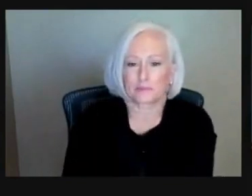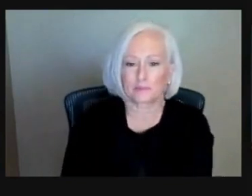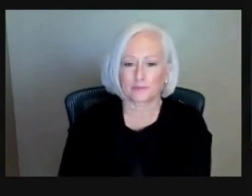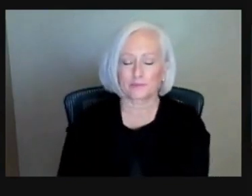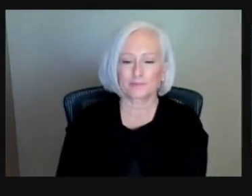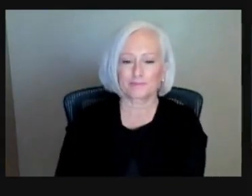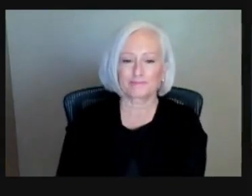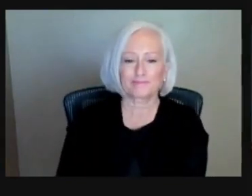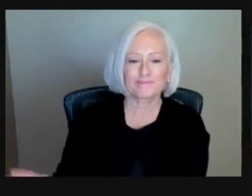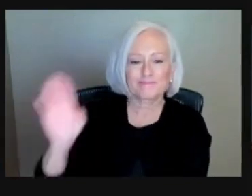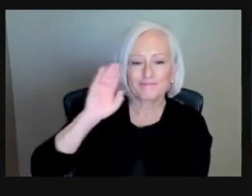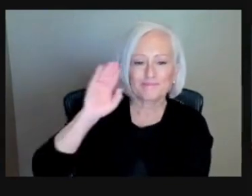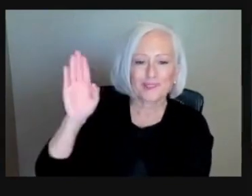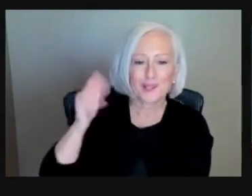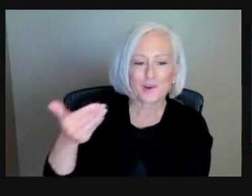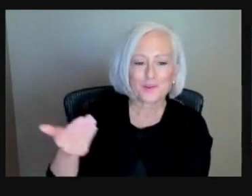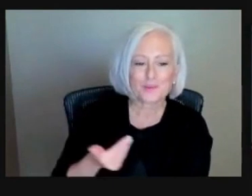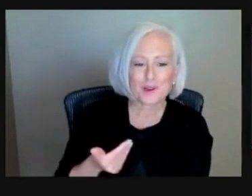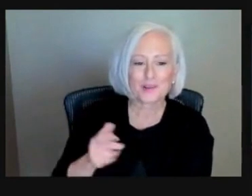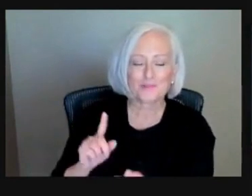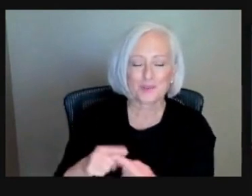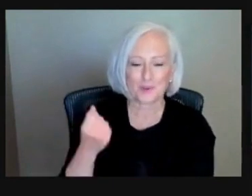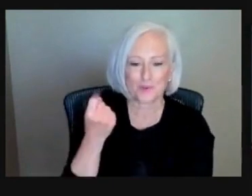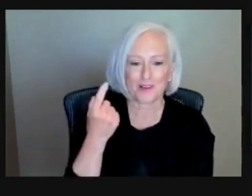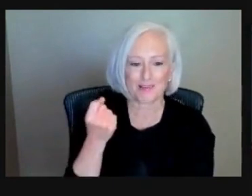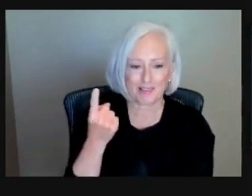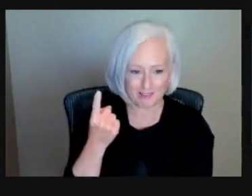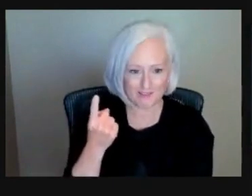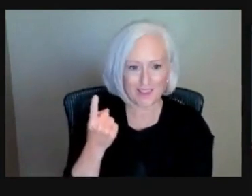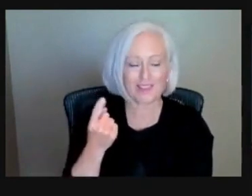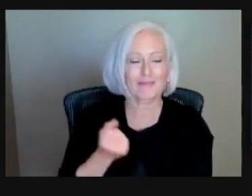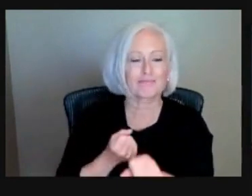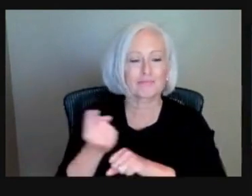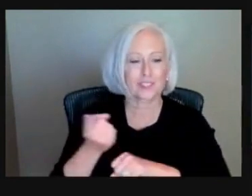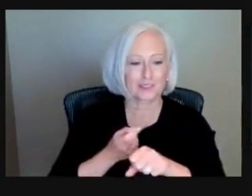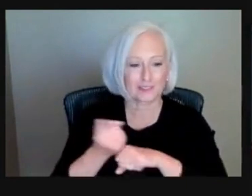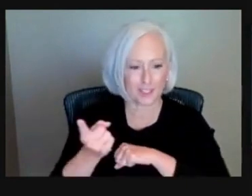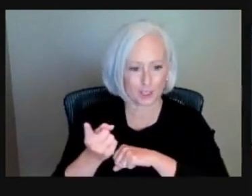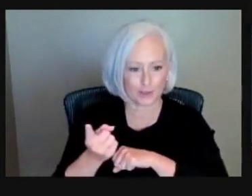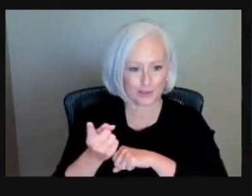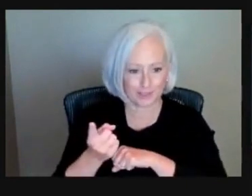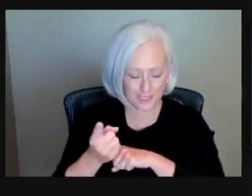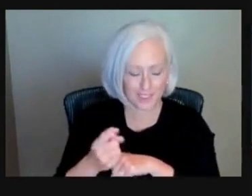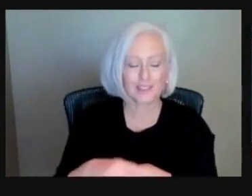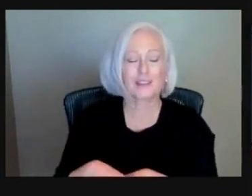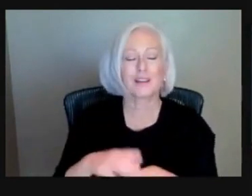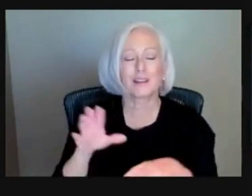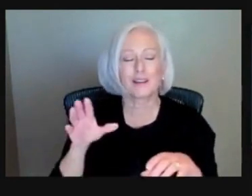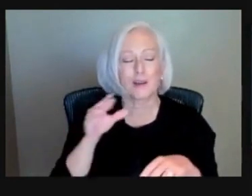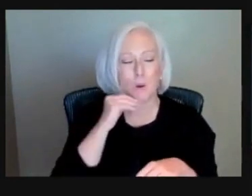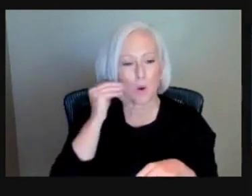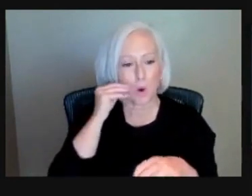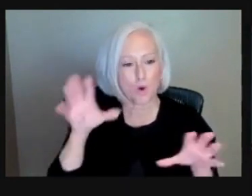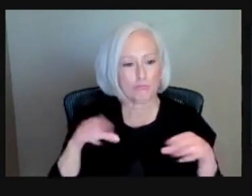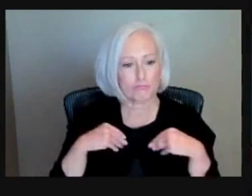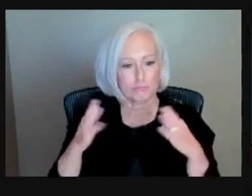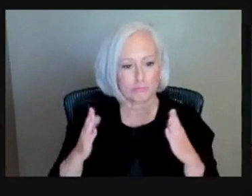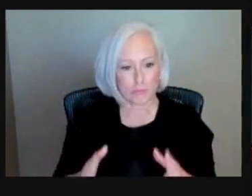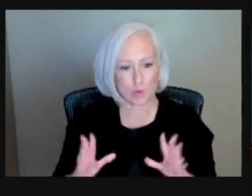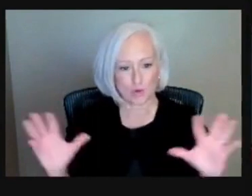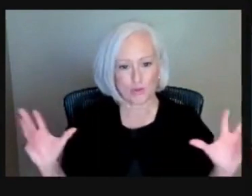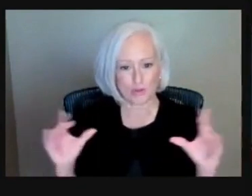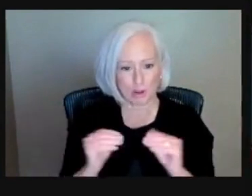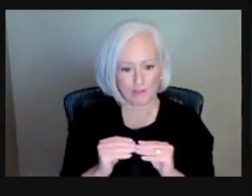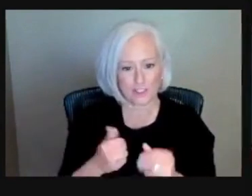Hello and welcome to our 11th Annual Homeownership Virtual Conference. My name is Gabriela Munoz. I am one of the